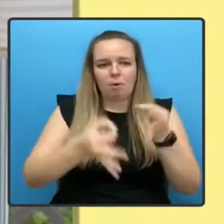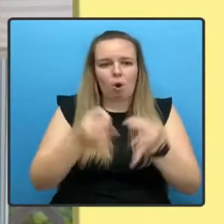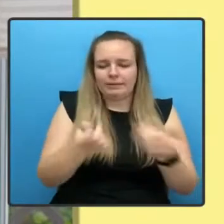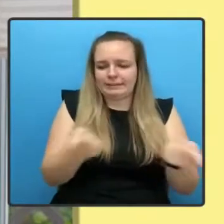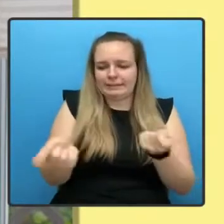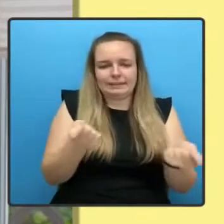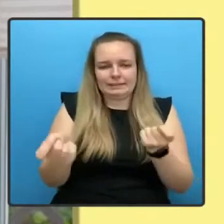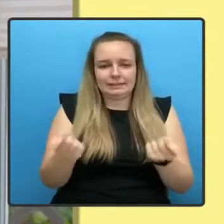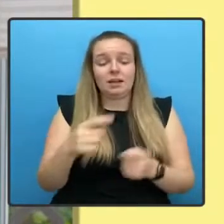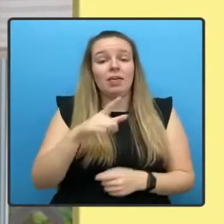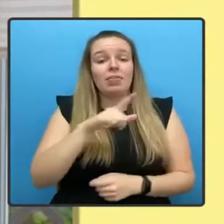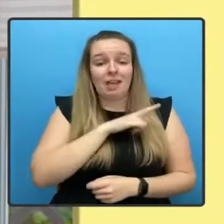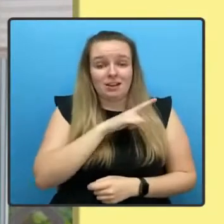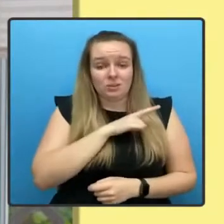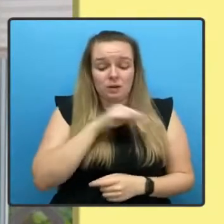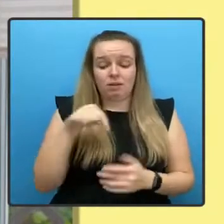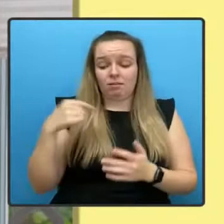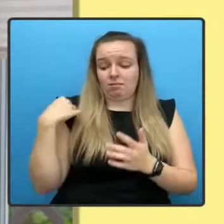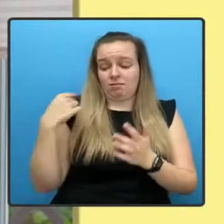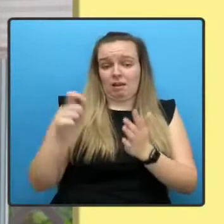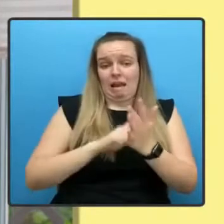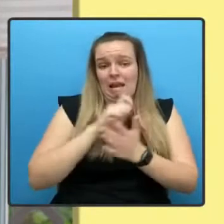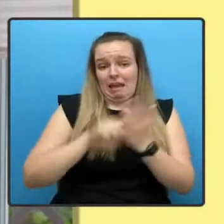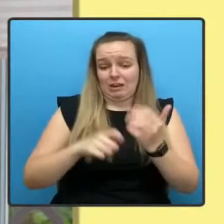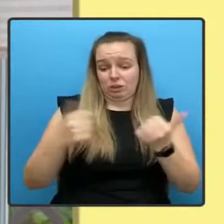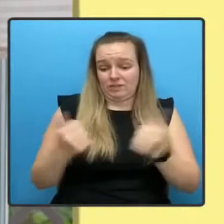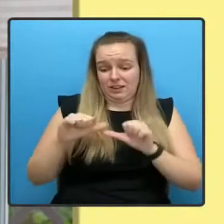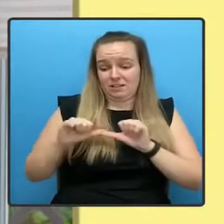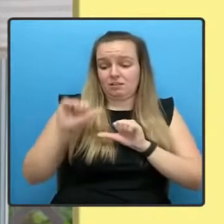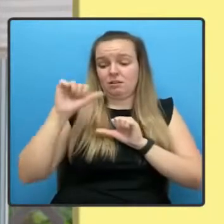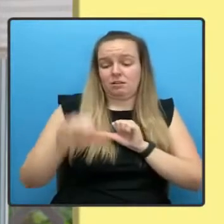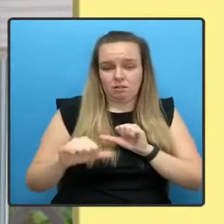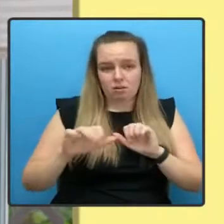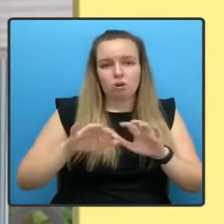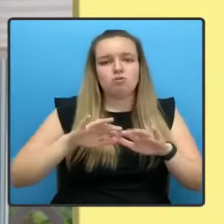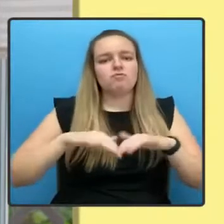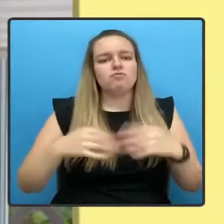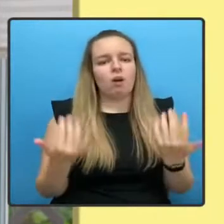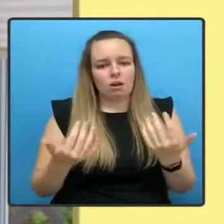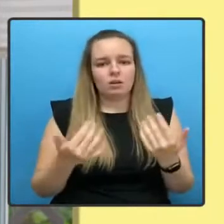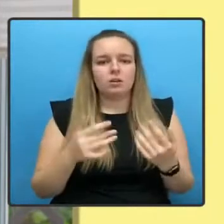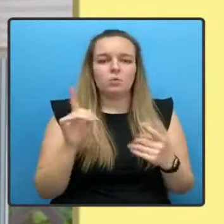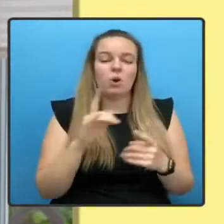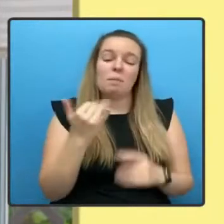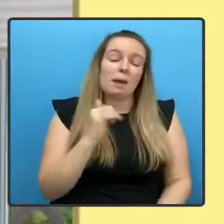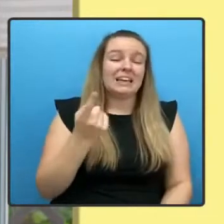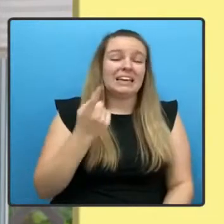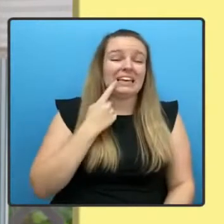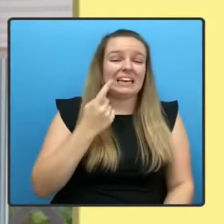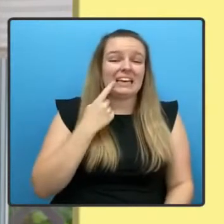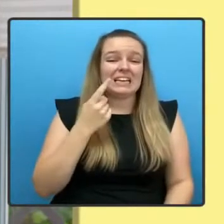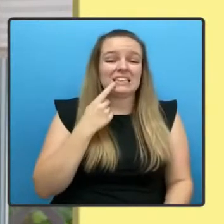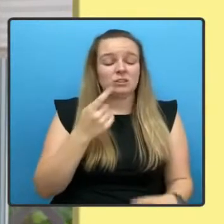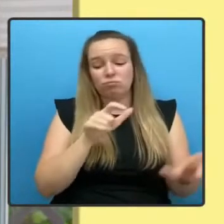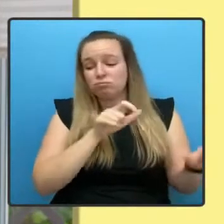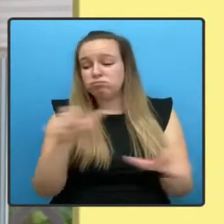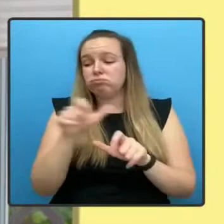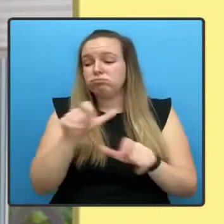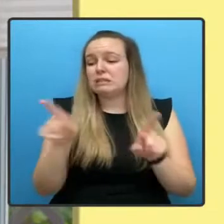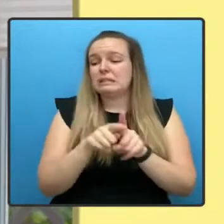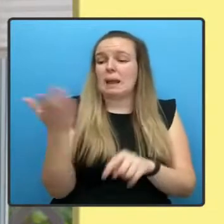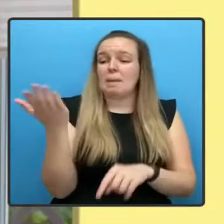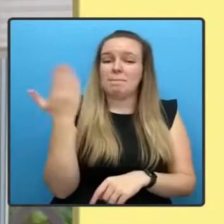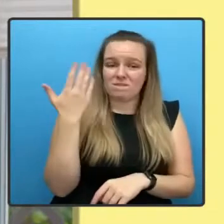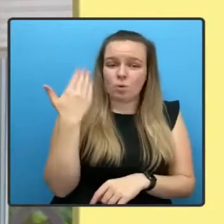election, instead of taking what might have been the easy option to carry on as before, we decided to be